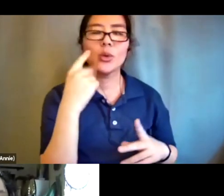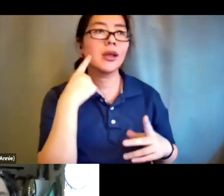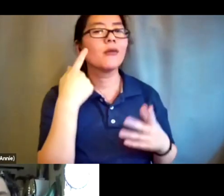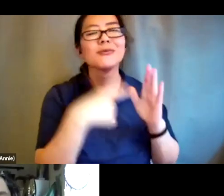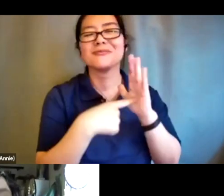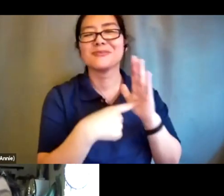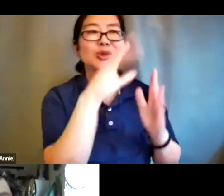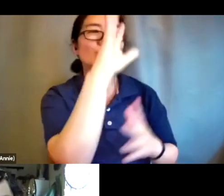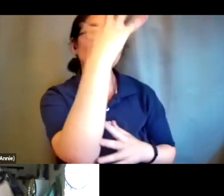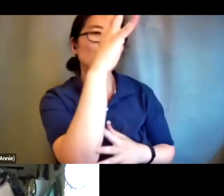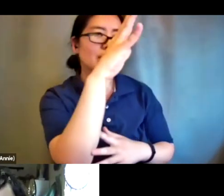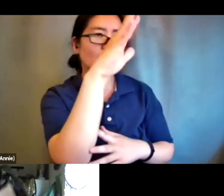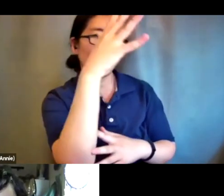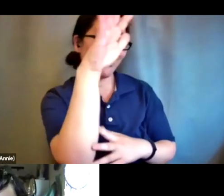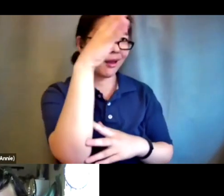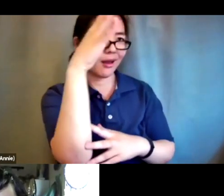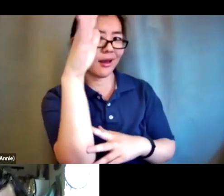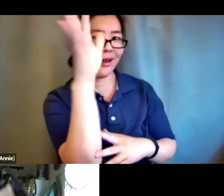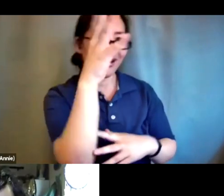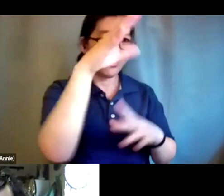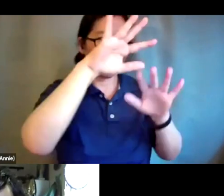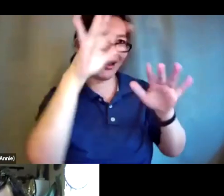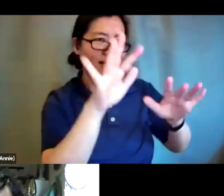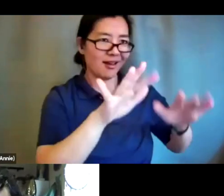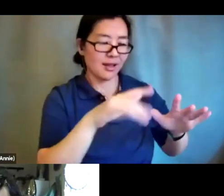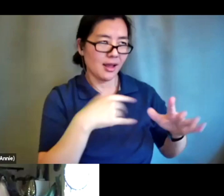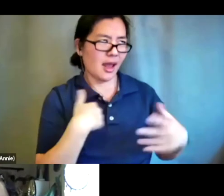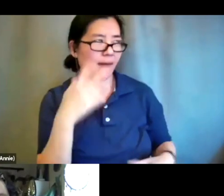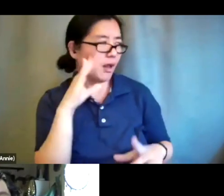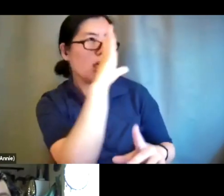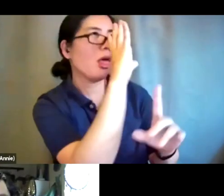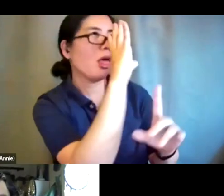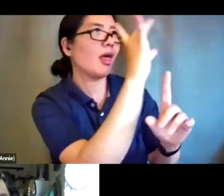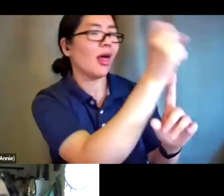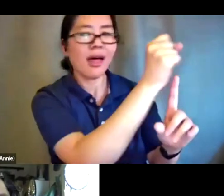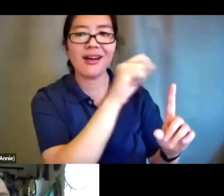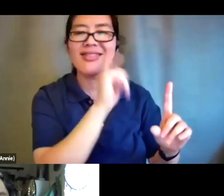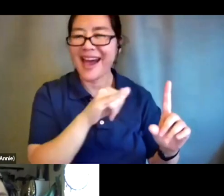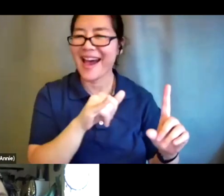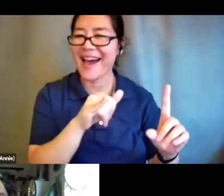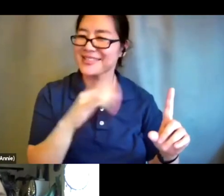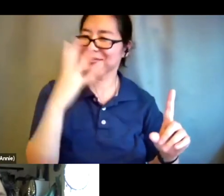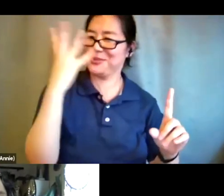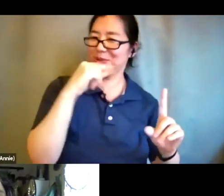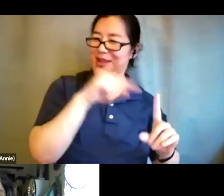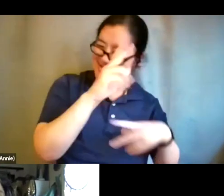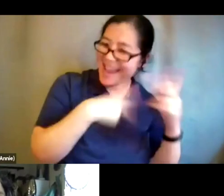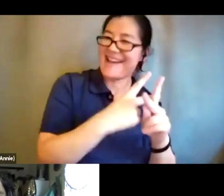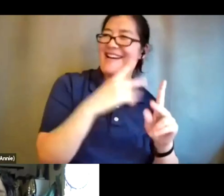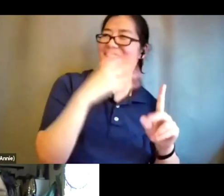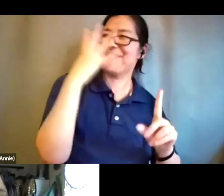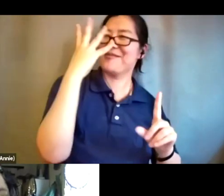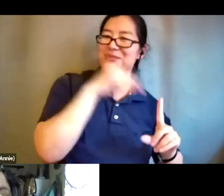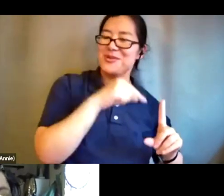such an awe-filled experience and so when i talk about beauty that's what i'm talking about is that kind of feeling of just heart